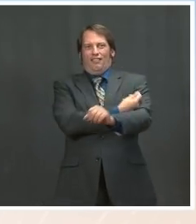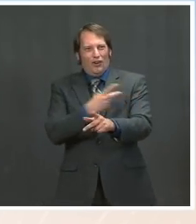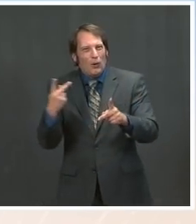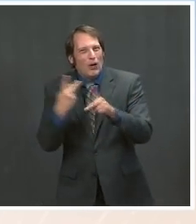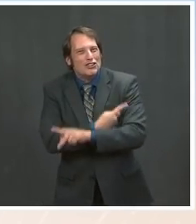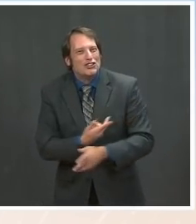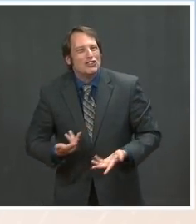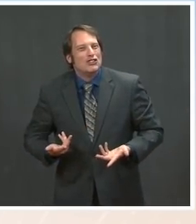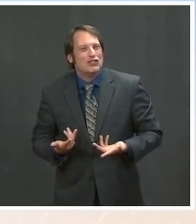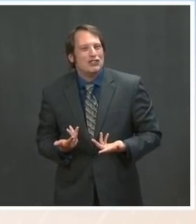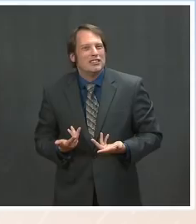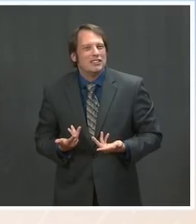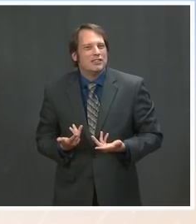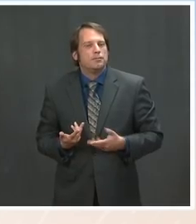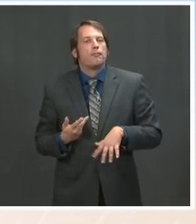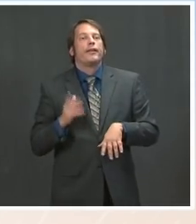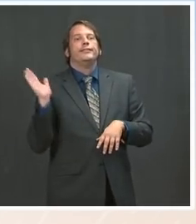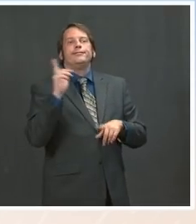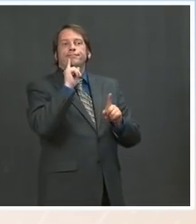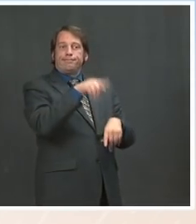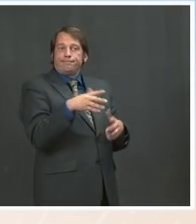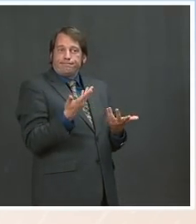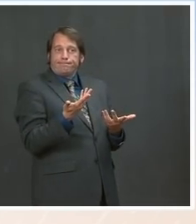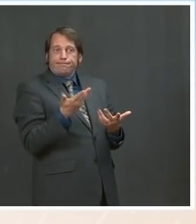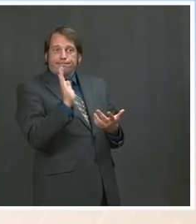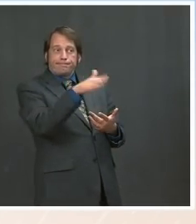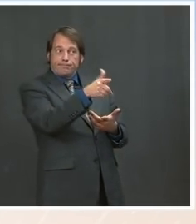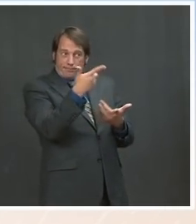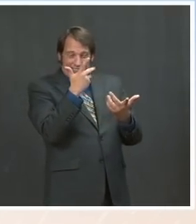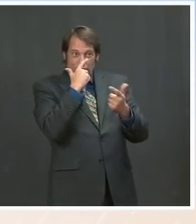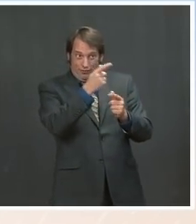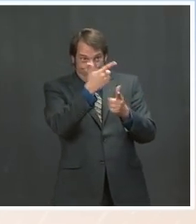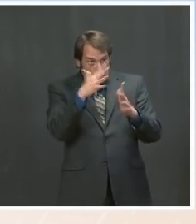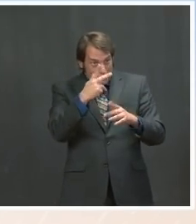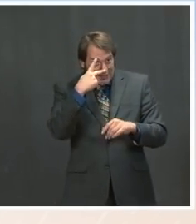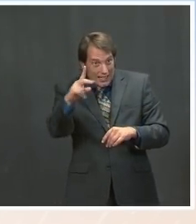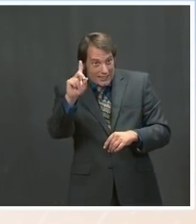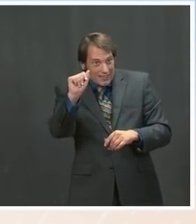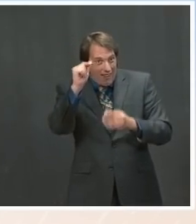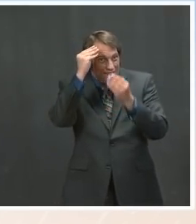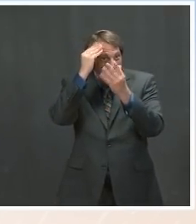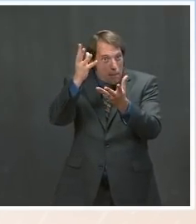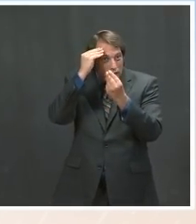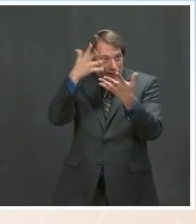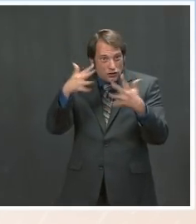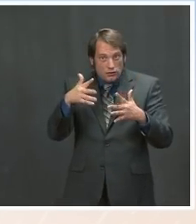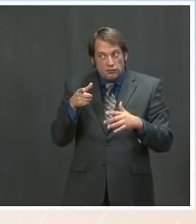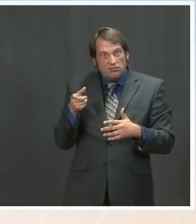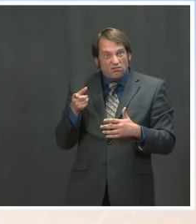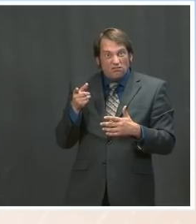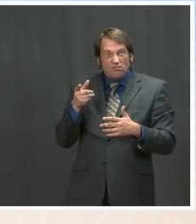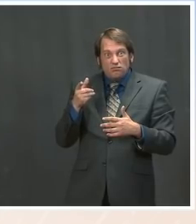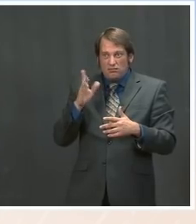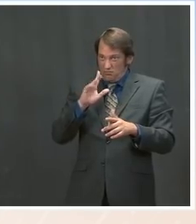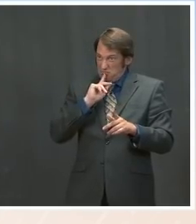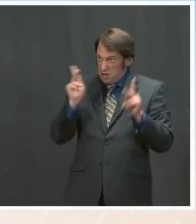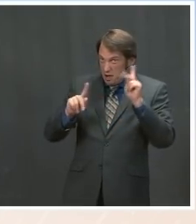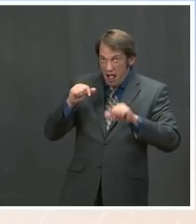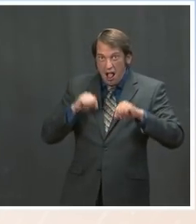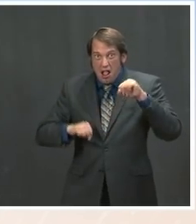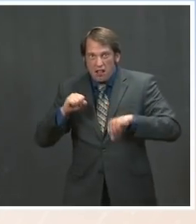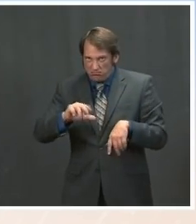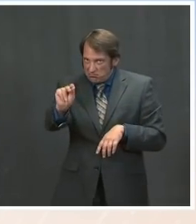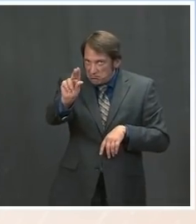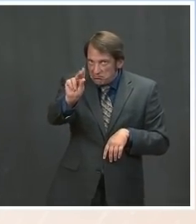seen data, unless you have, which is possible, that has suggested that has been the outcome. The FDA is the gold standard.